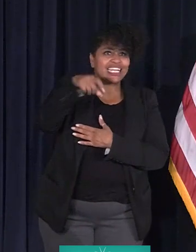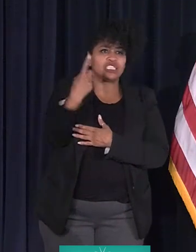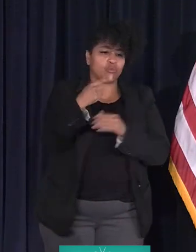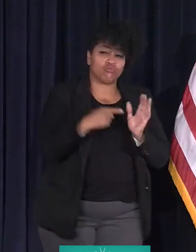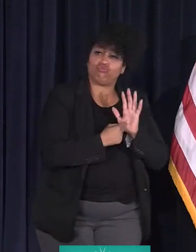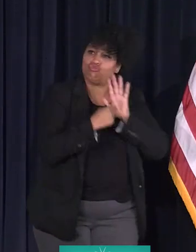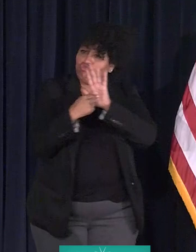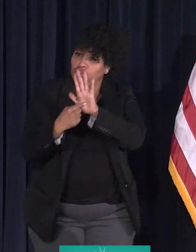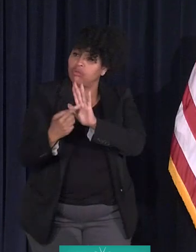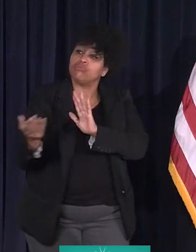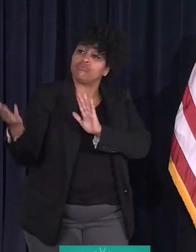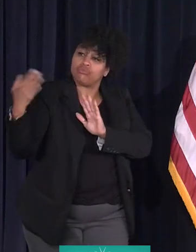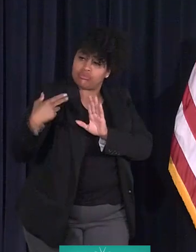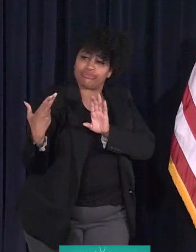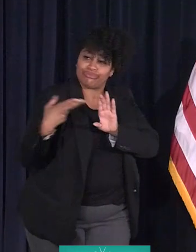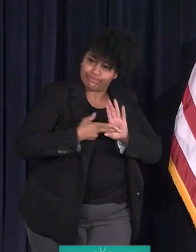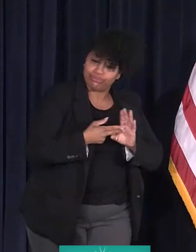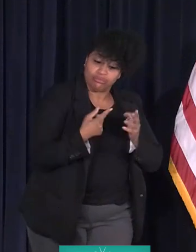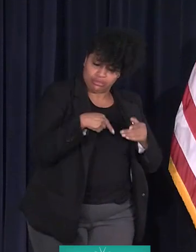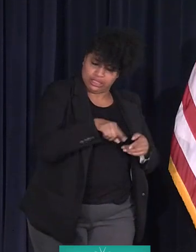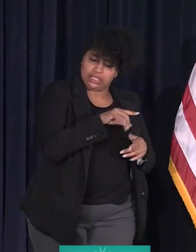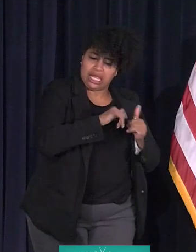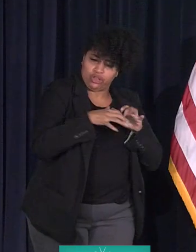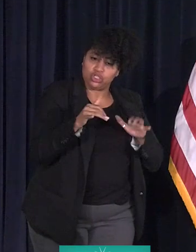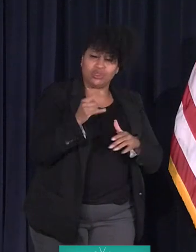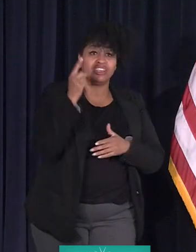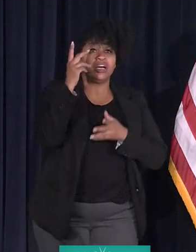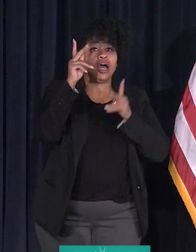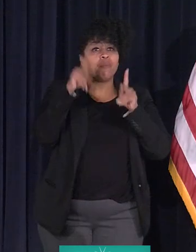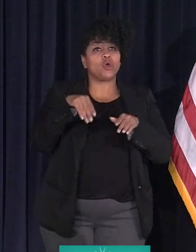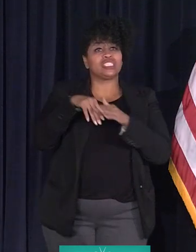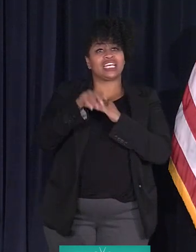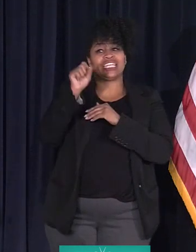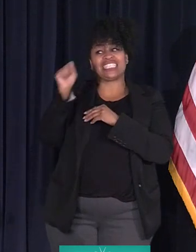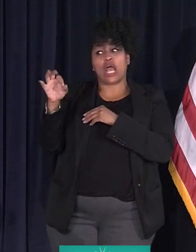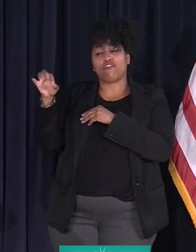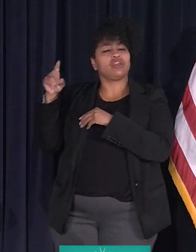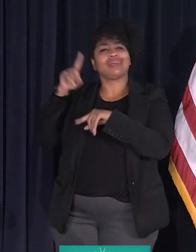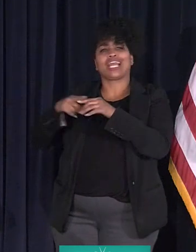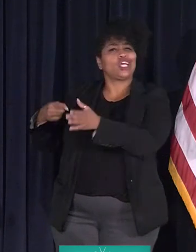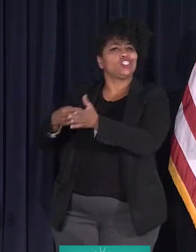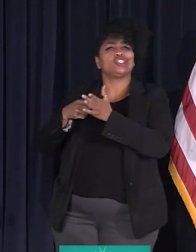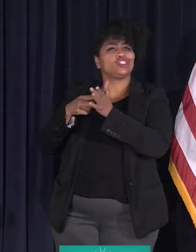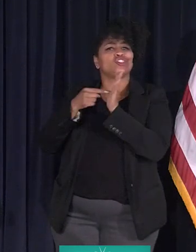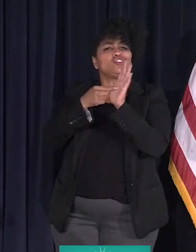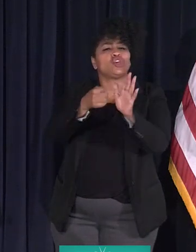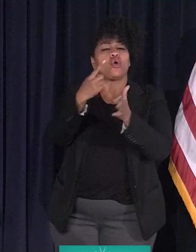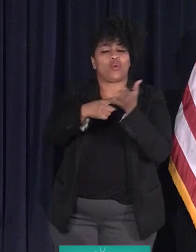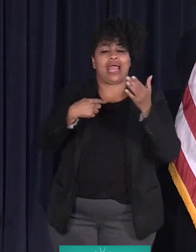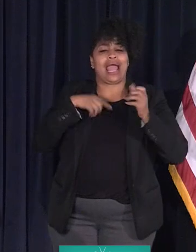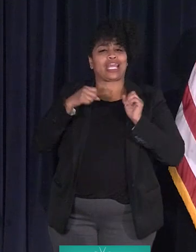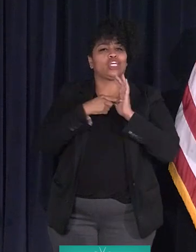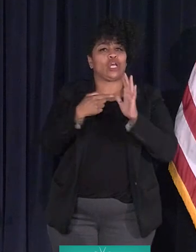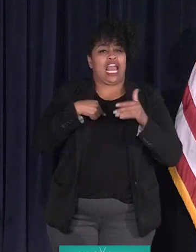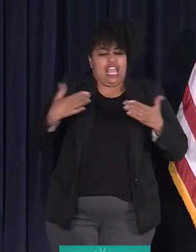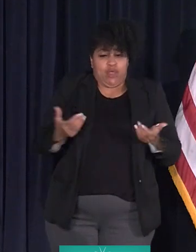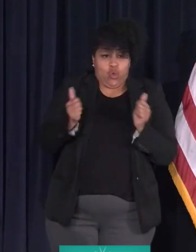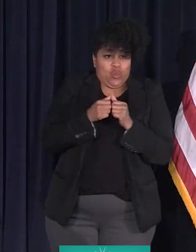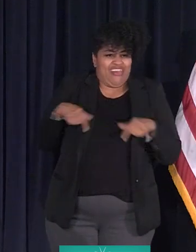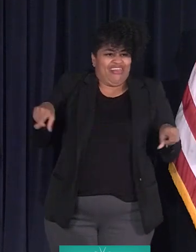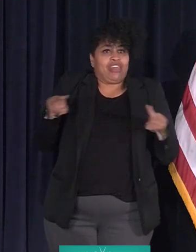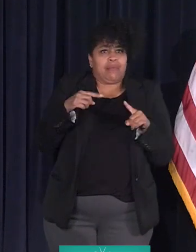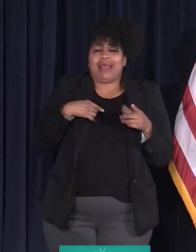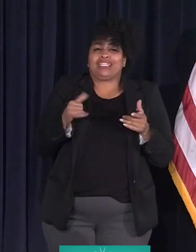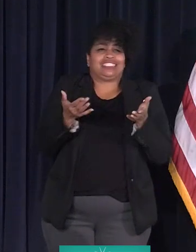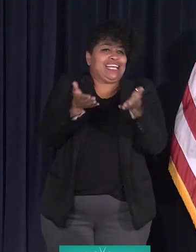show them. Somebody that is in Southfield, they can't show them what I can show them. I'm here in the trenches with them. I just